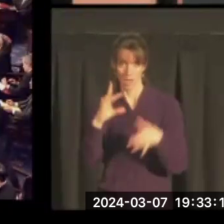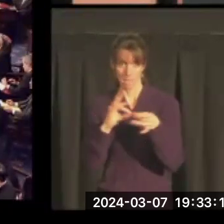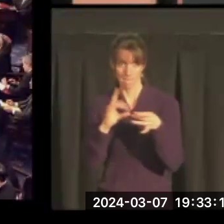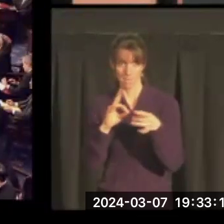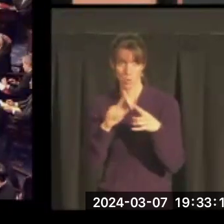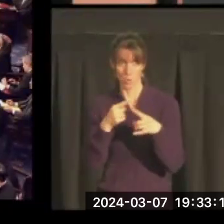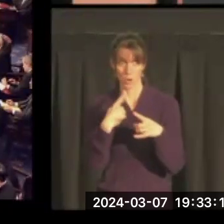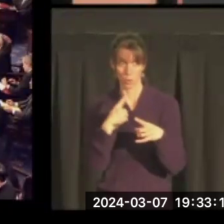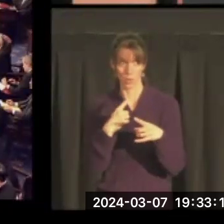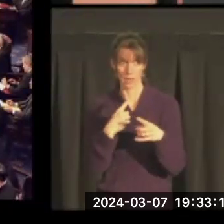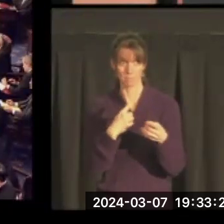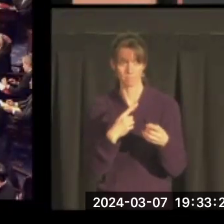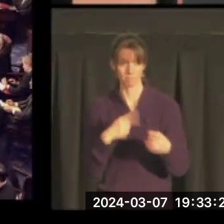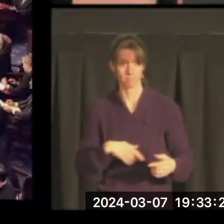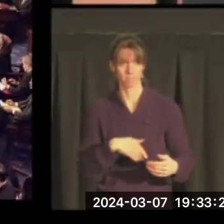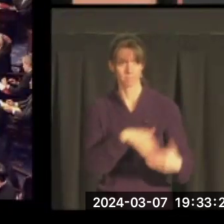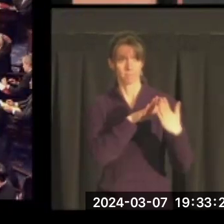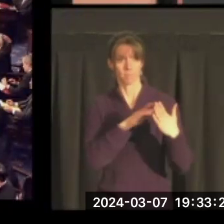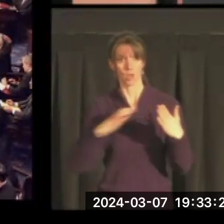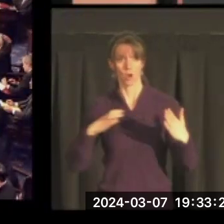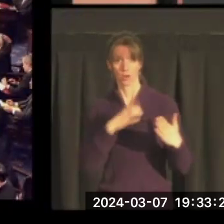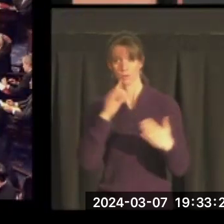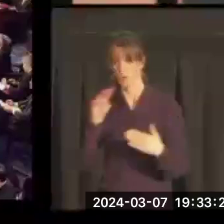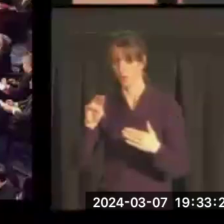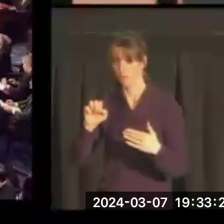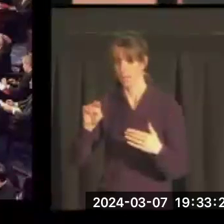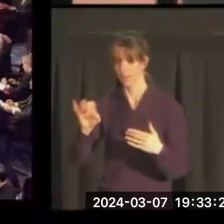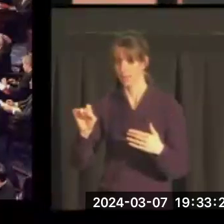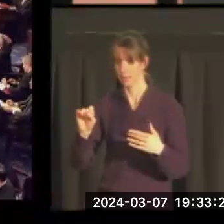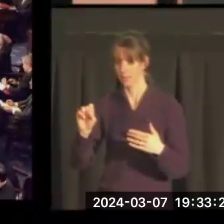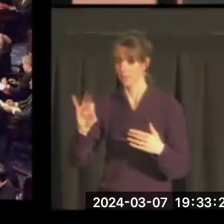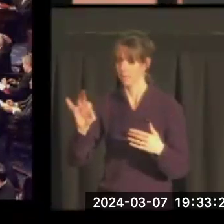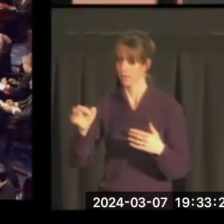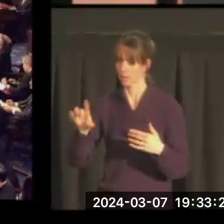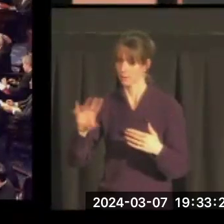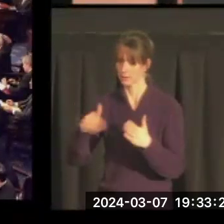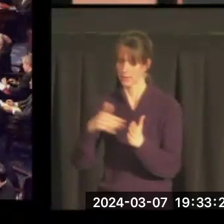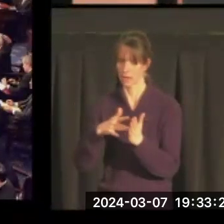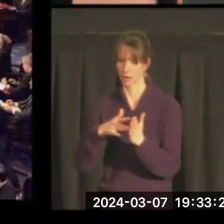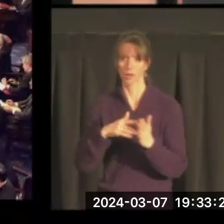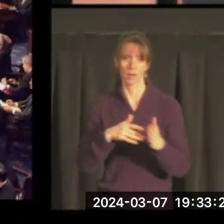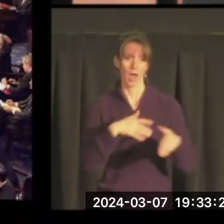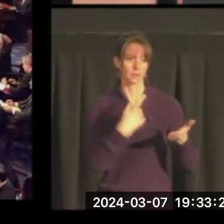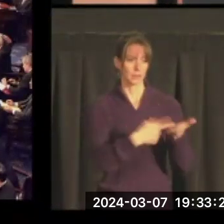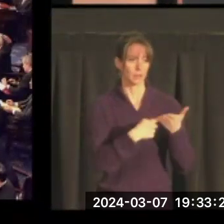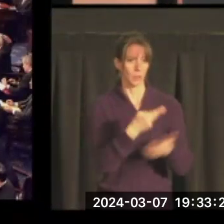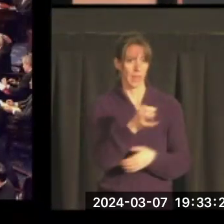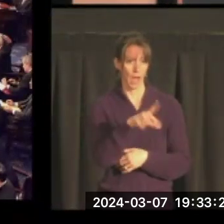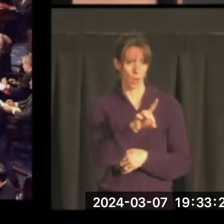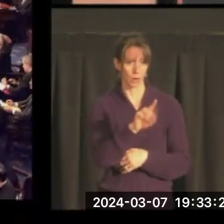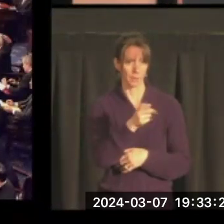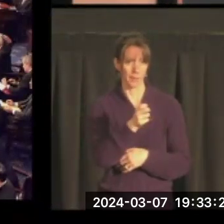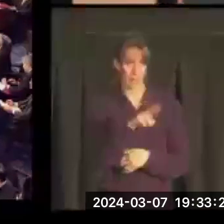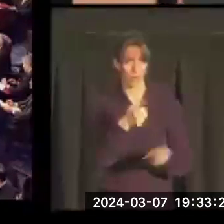approached Congress on behalf of the Mansfield Center, I had the privilege of visiting with Howard Baker, who happened to be